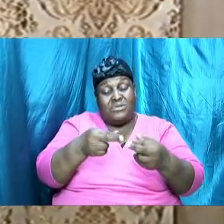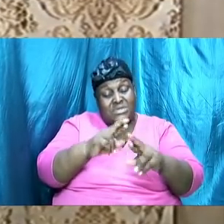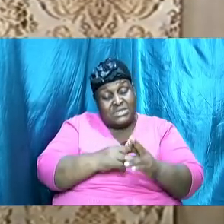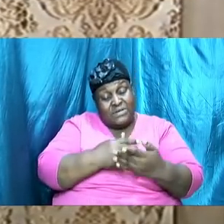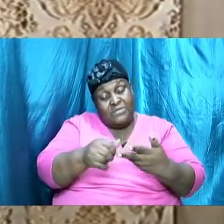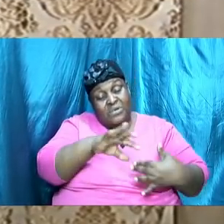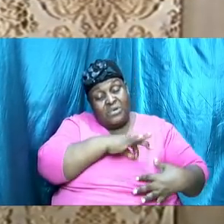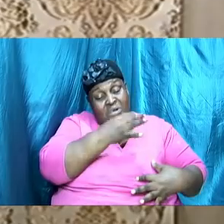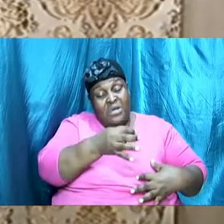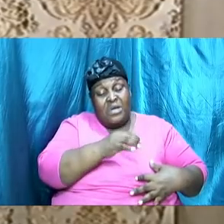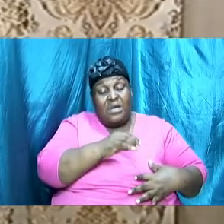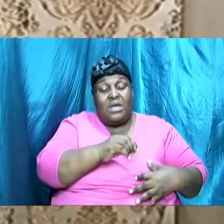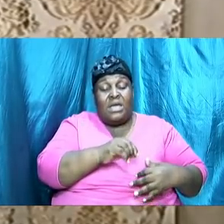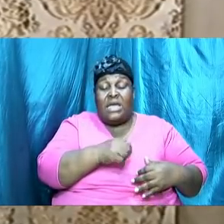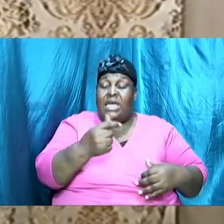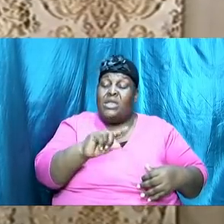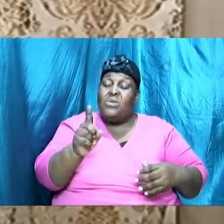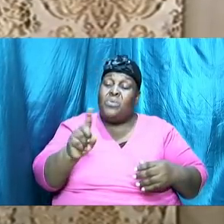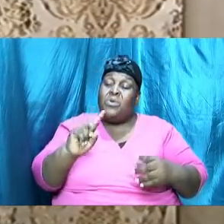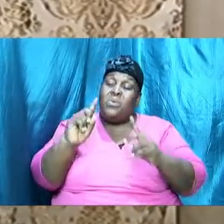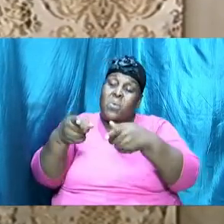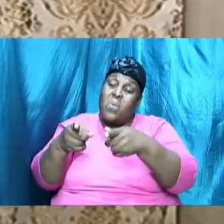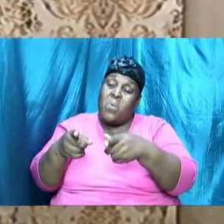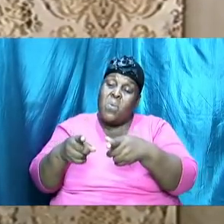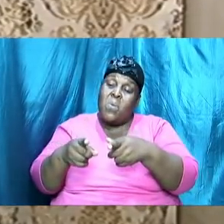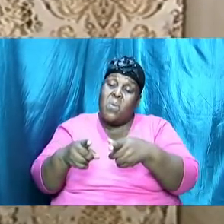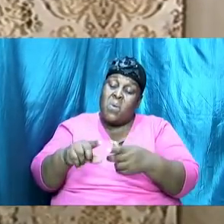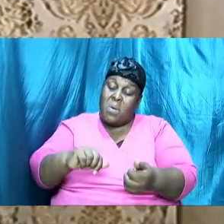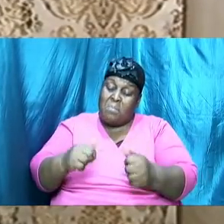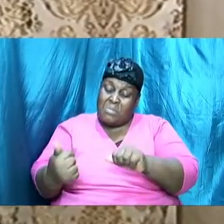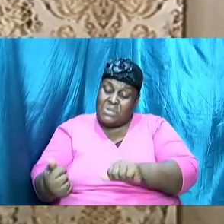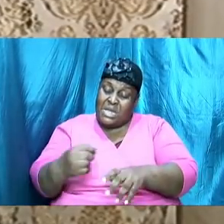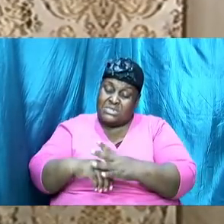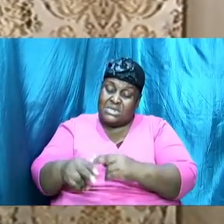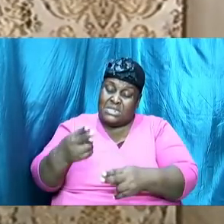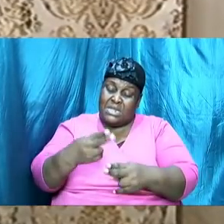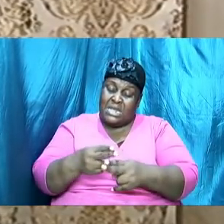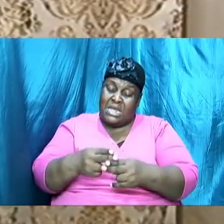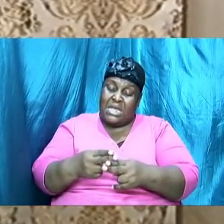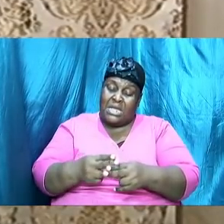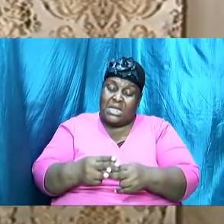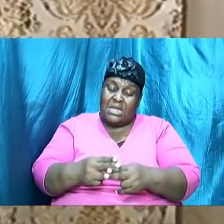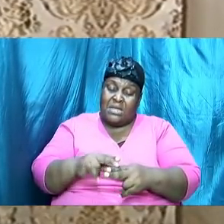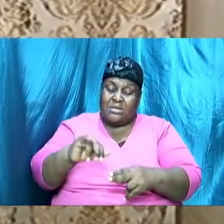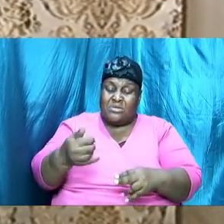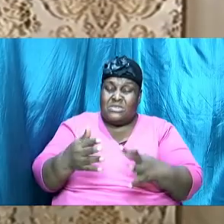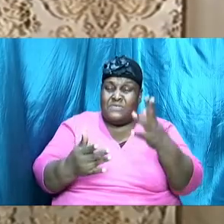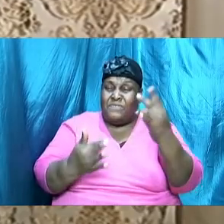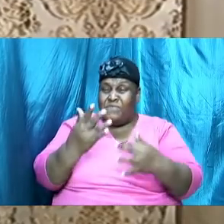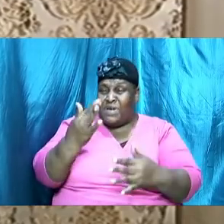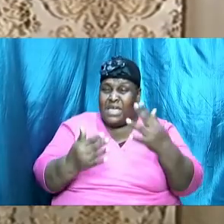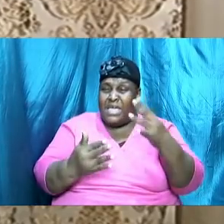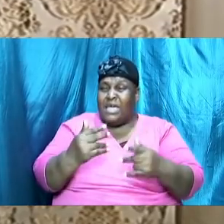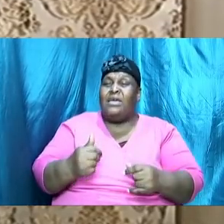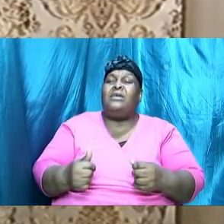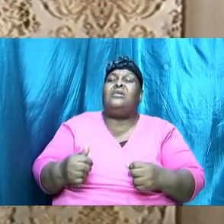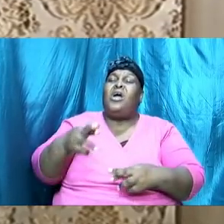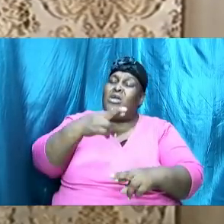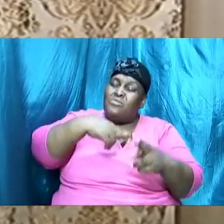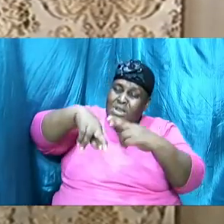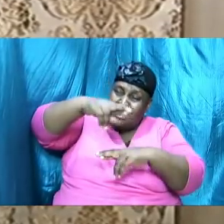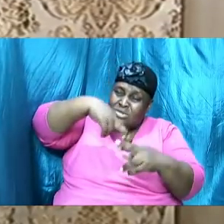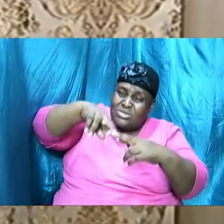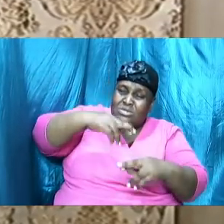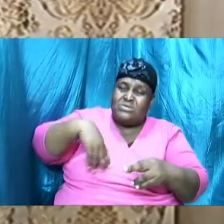folks wanted the Lord they received the Holy Ghost they were baptized in the name of the Lord it was just fire and it was just relationship